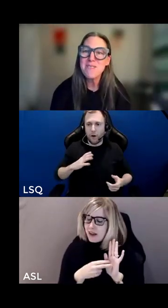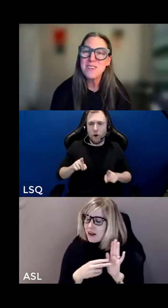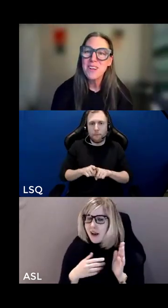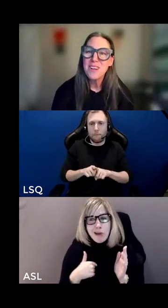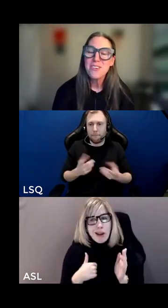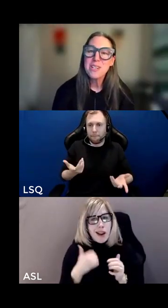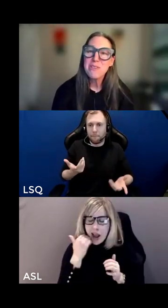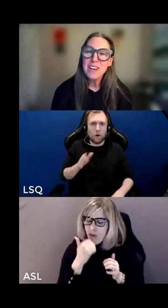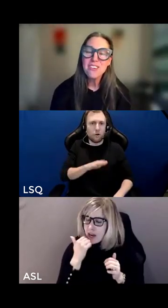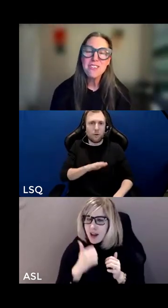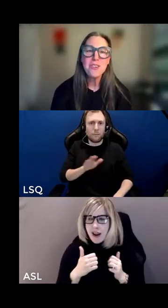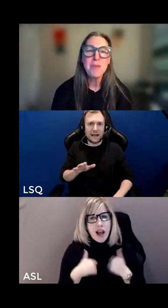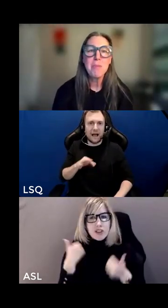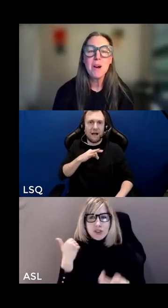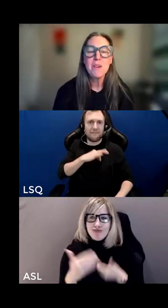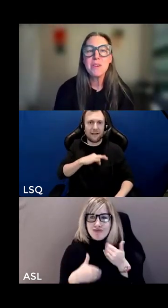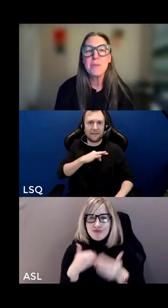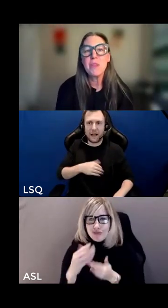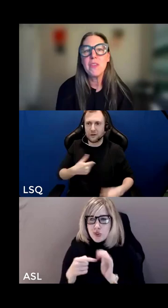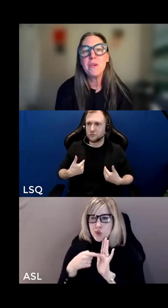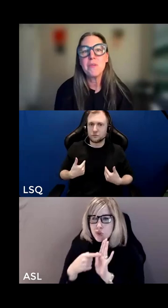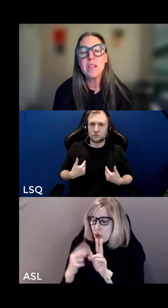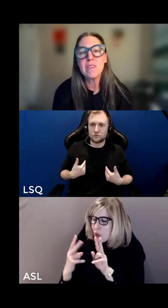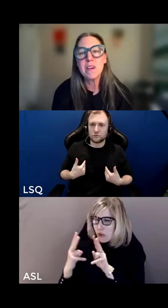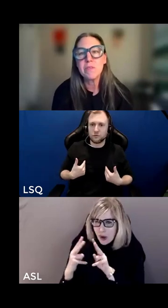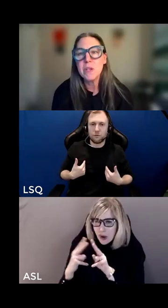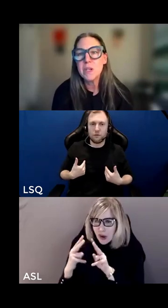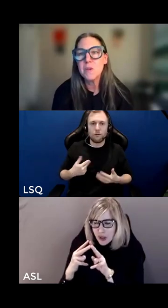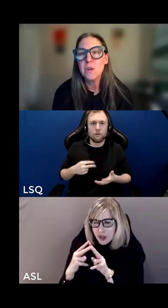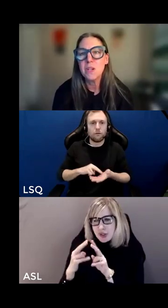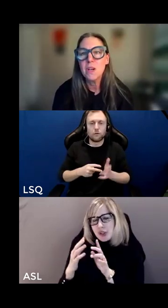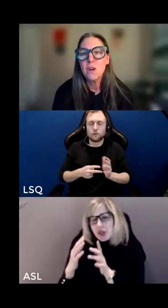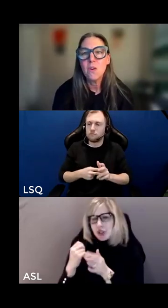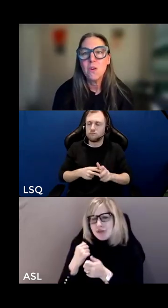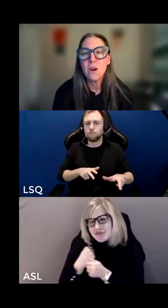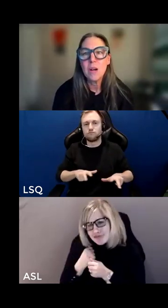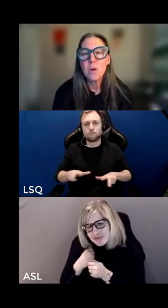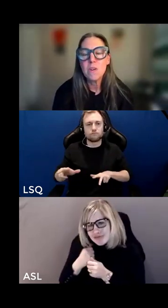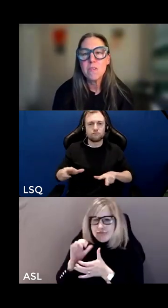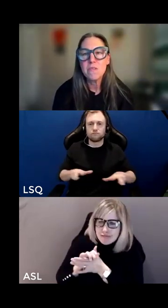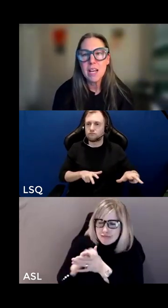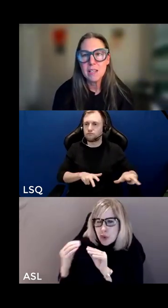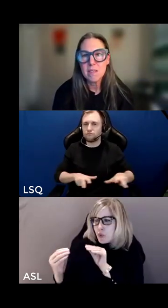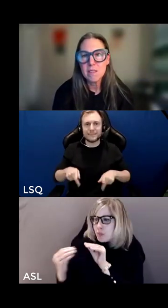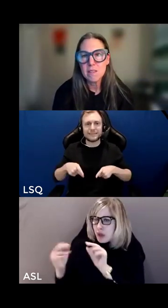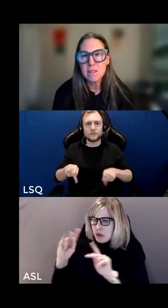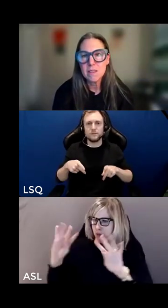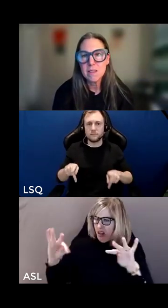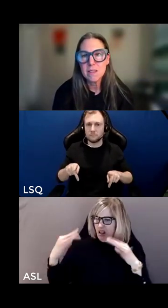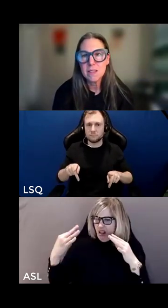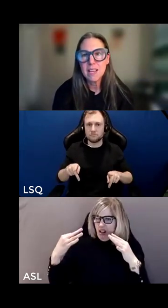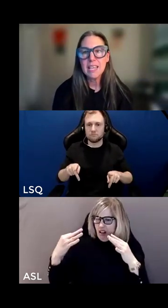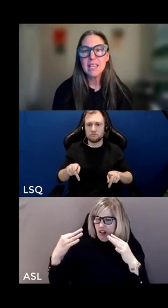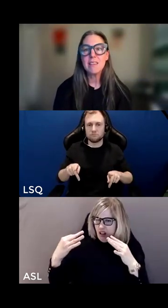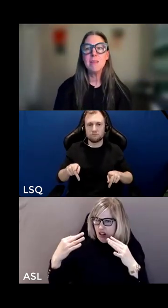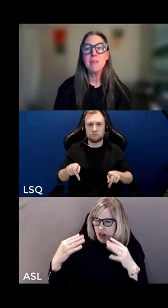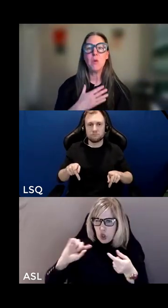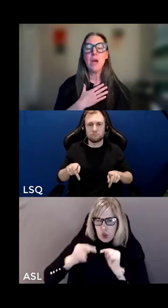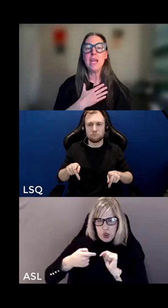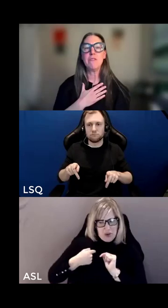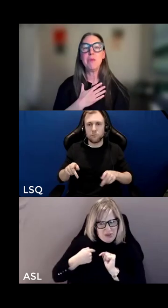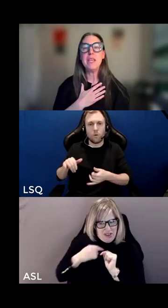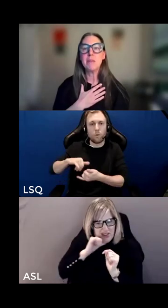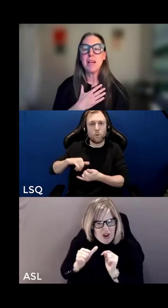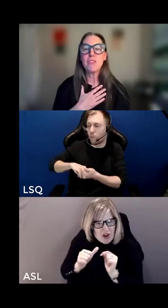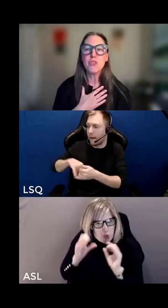down the street i showing affection to my partner without risk of ridicule or at worse violence i get to see